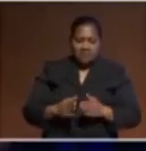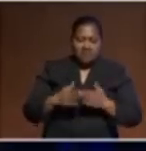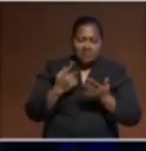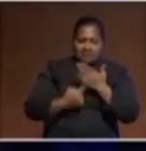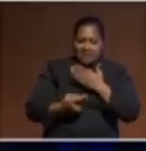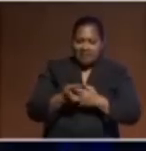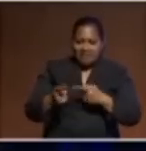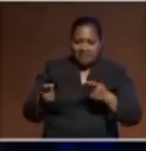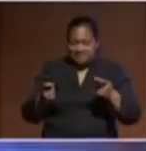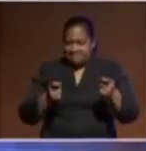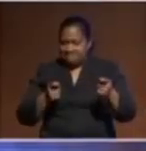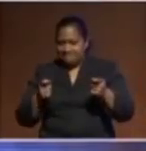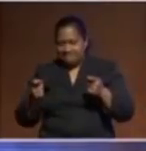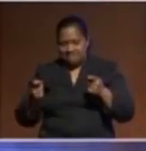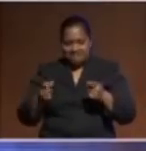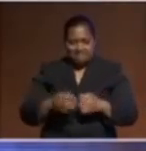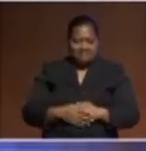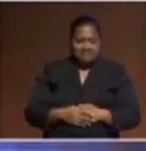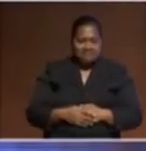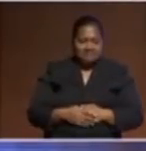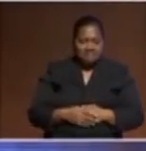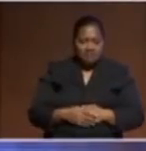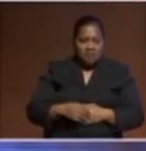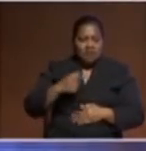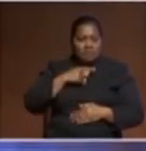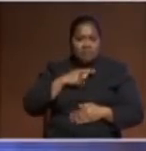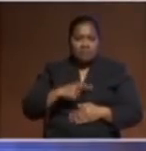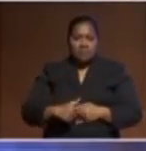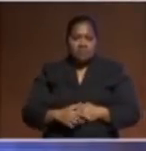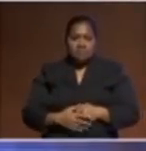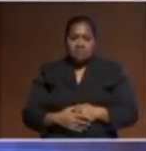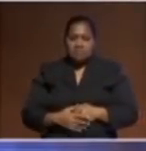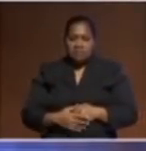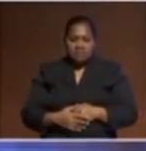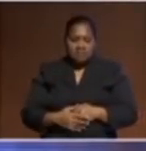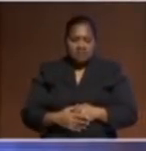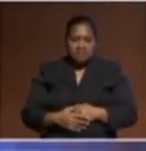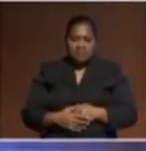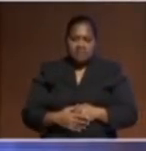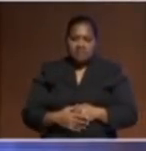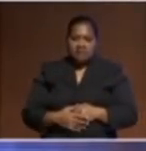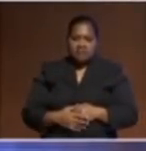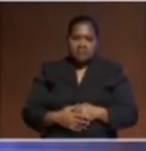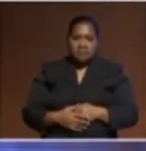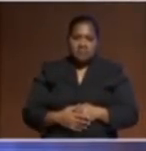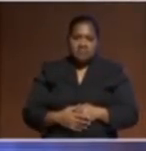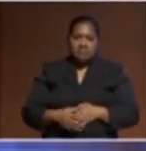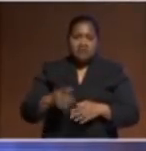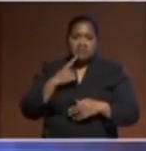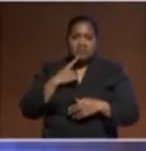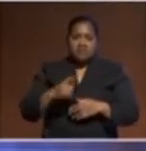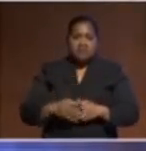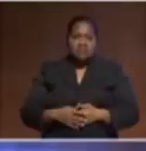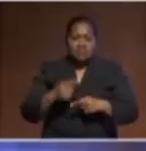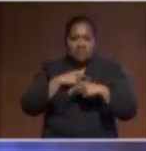if I for want of a better word. Because, as I say, we're walking in this dual space where on the one hand we consider